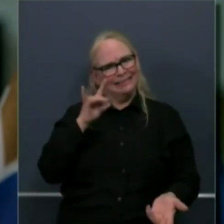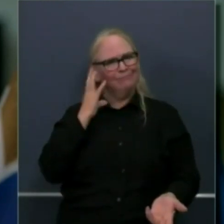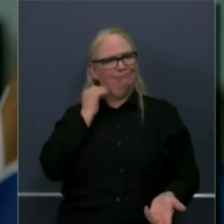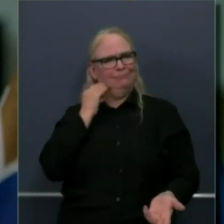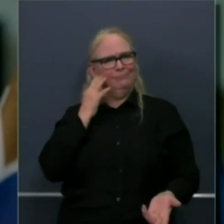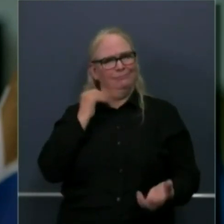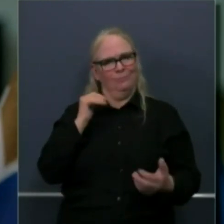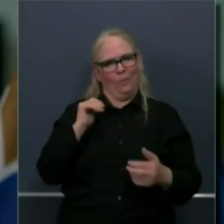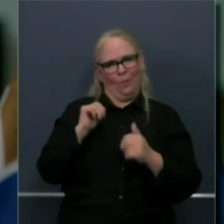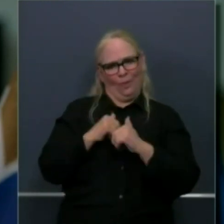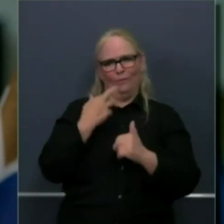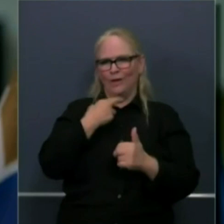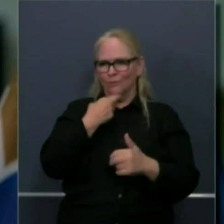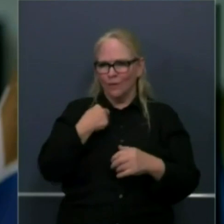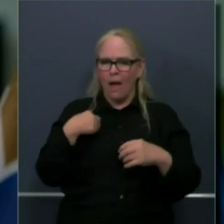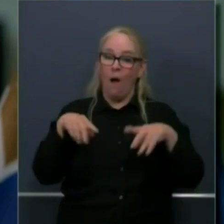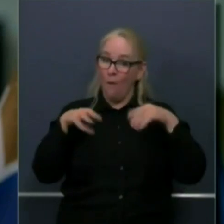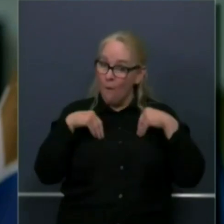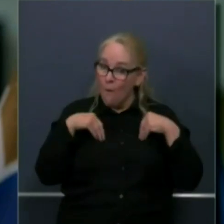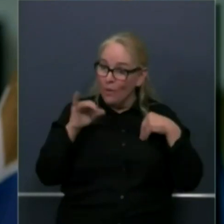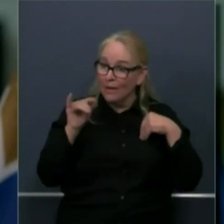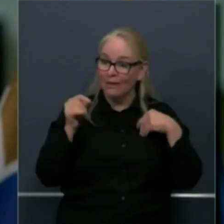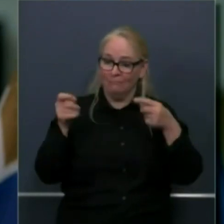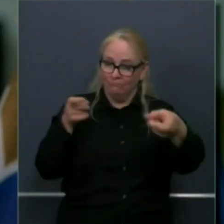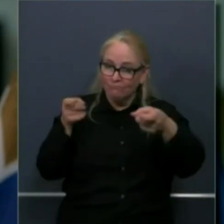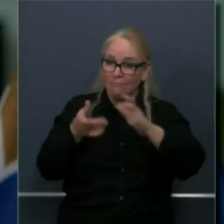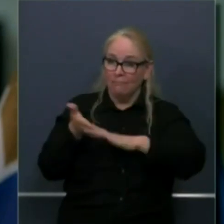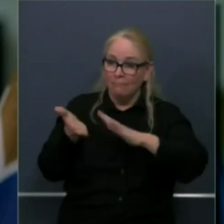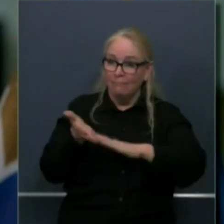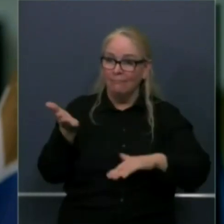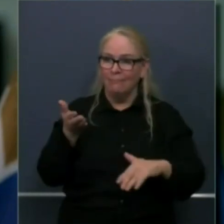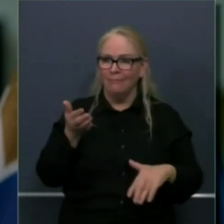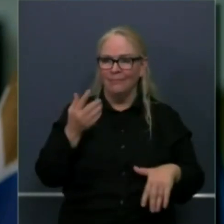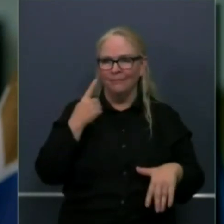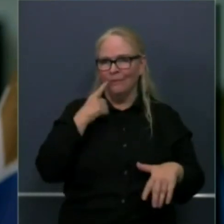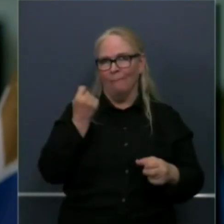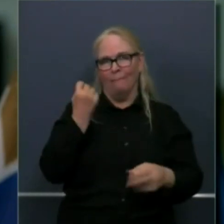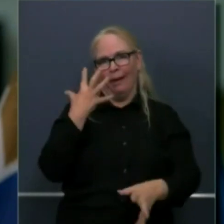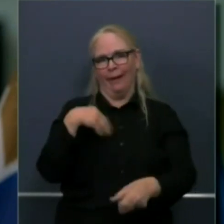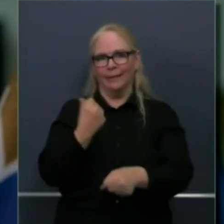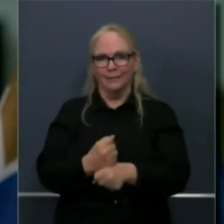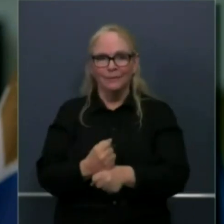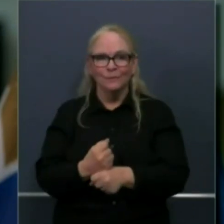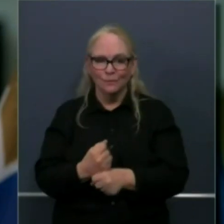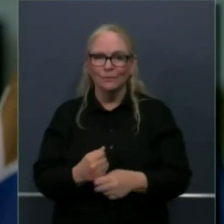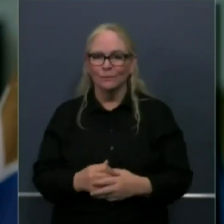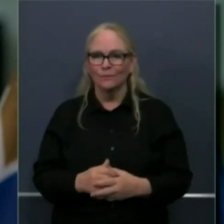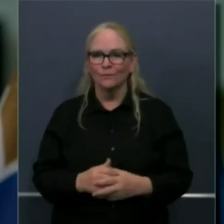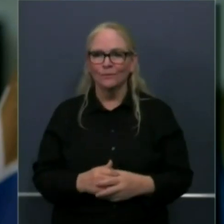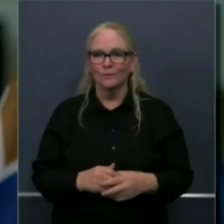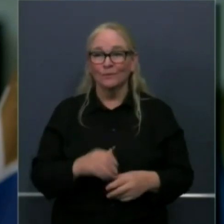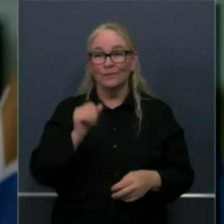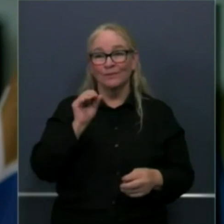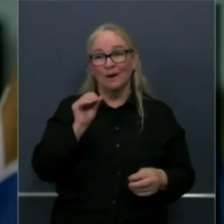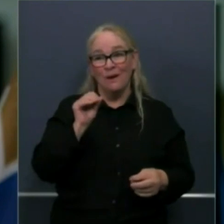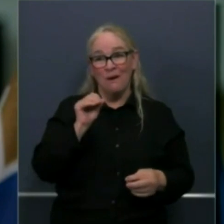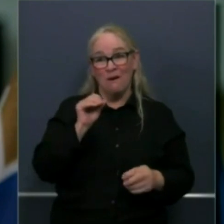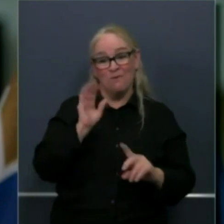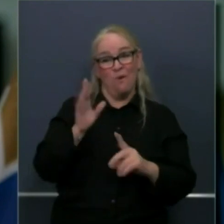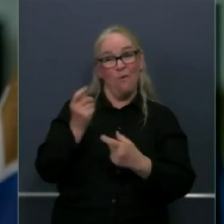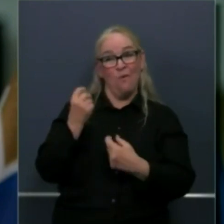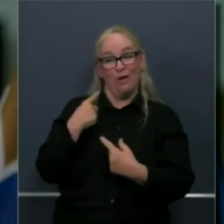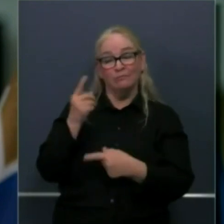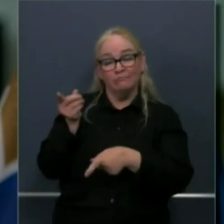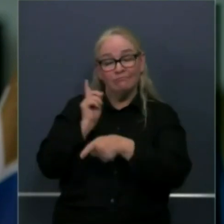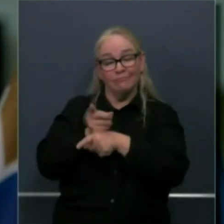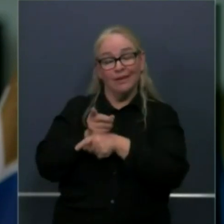managing, working in this industry for decades. And so the answer to your question is affirmative. Absolutely, yes. One